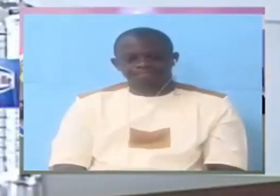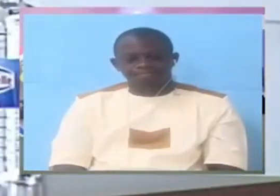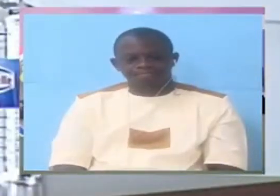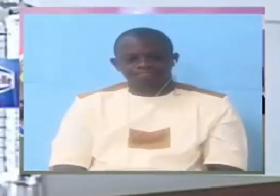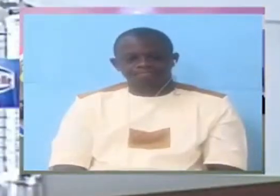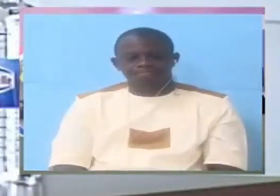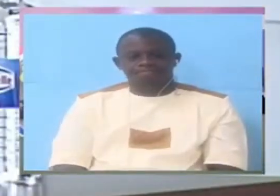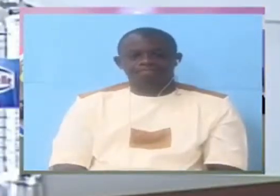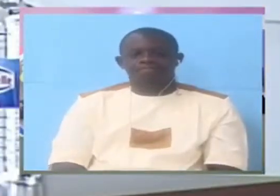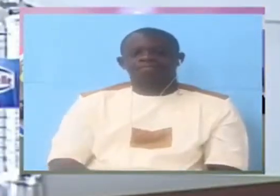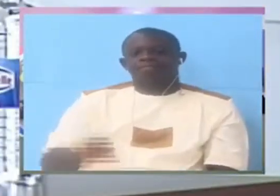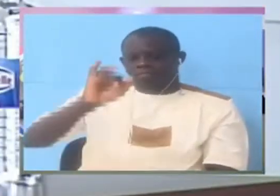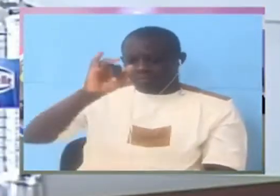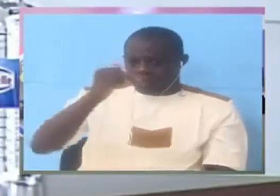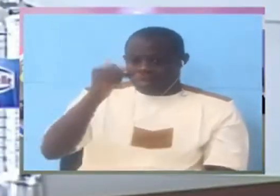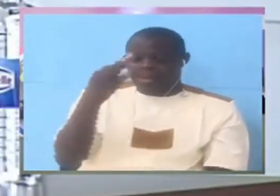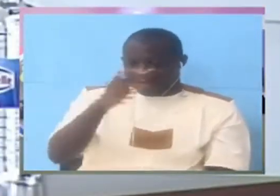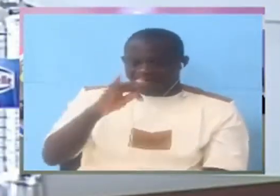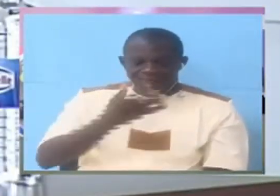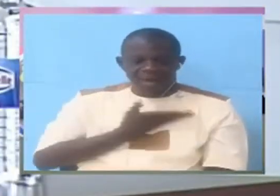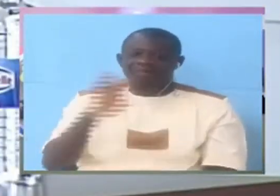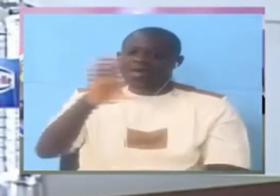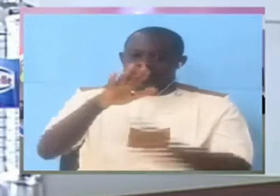If there is anything to be investigated, yes.